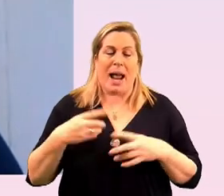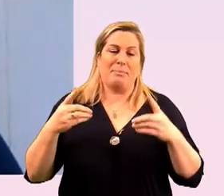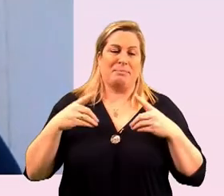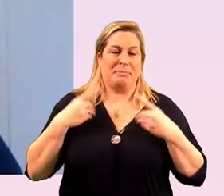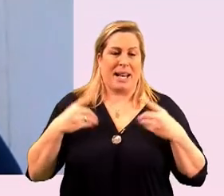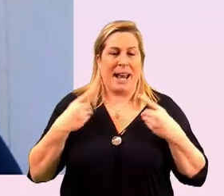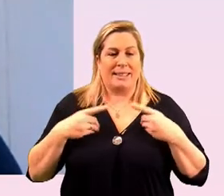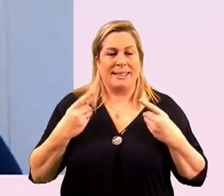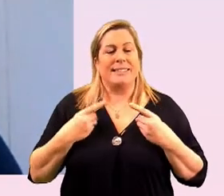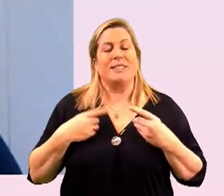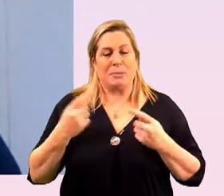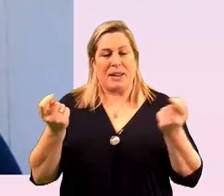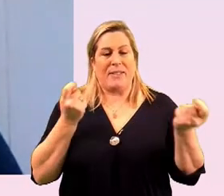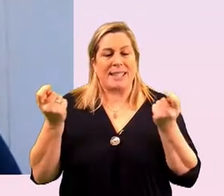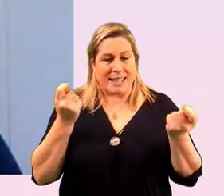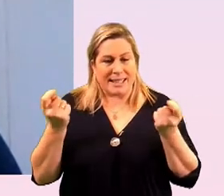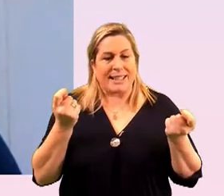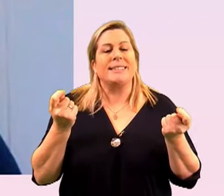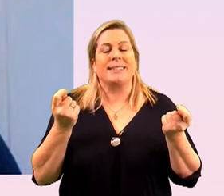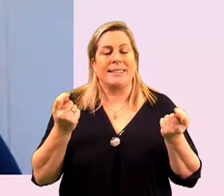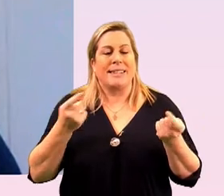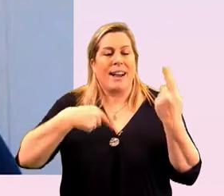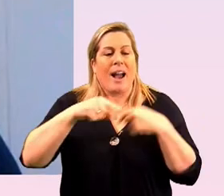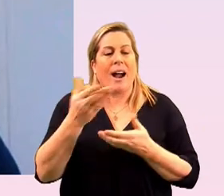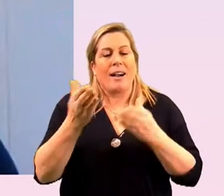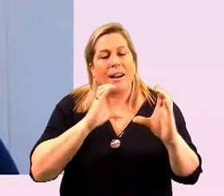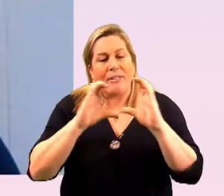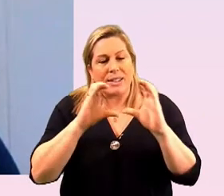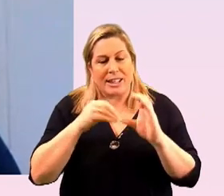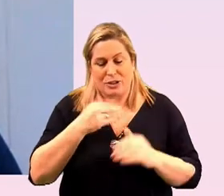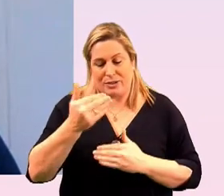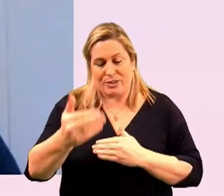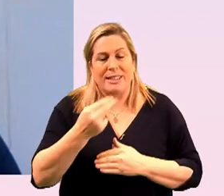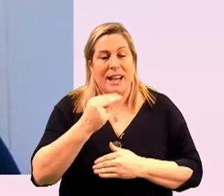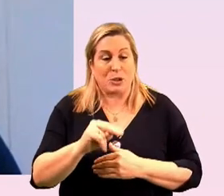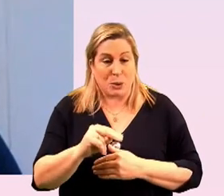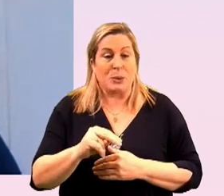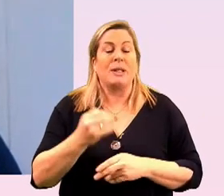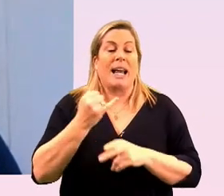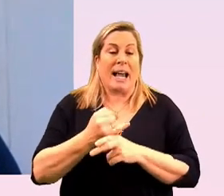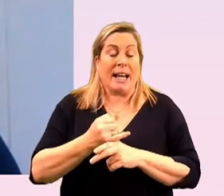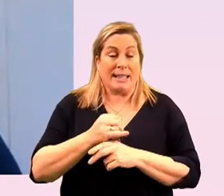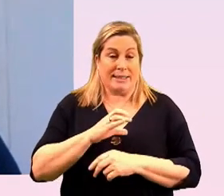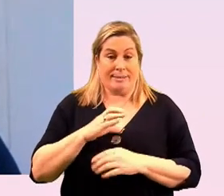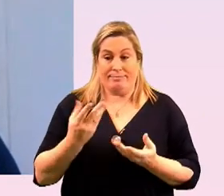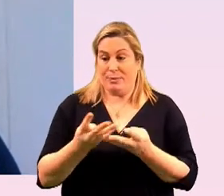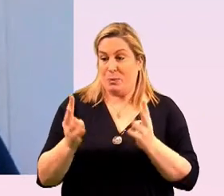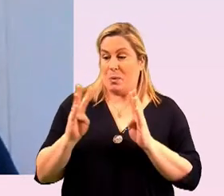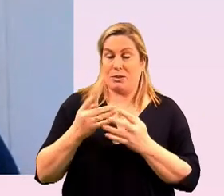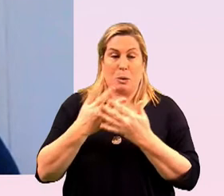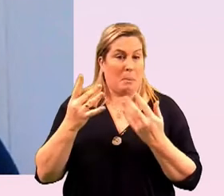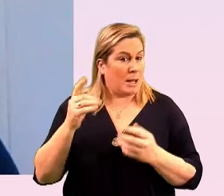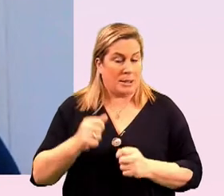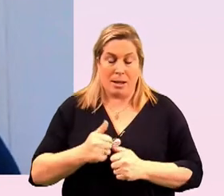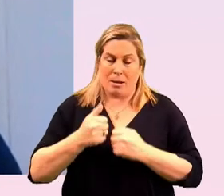uh to be facilitating our conversation uh this afternoon in the company of so many thought